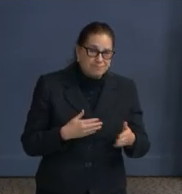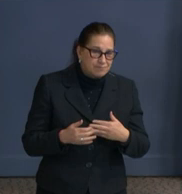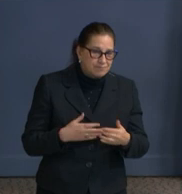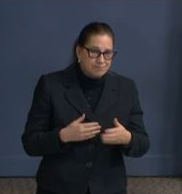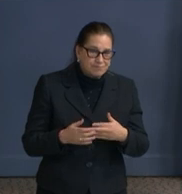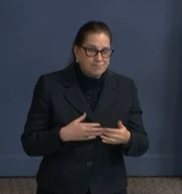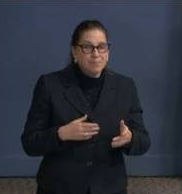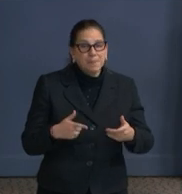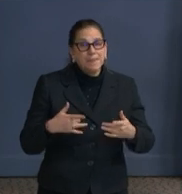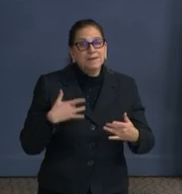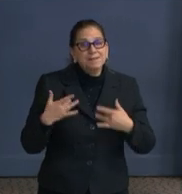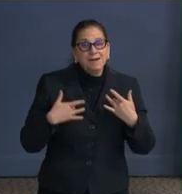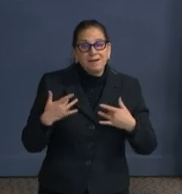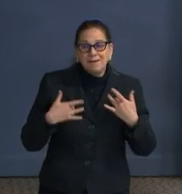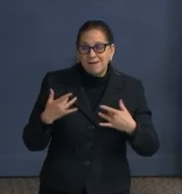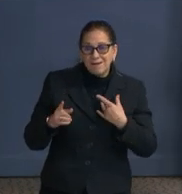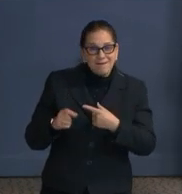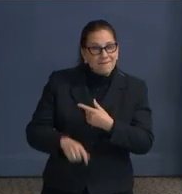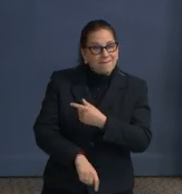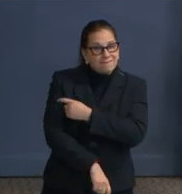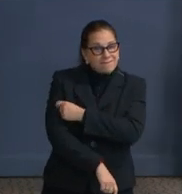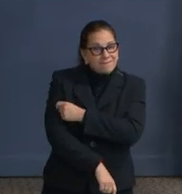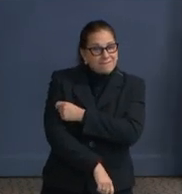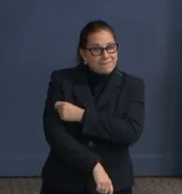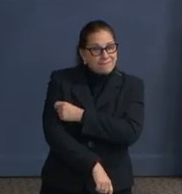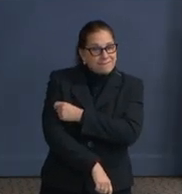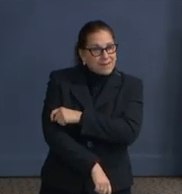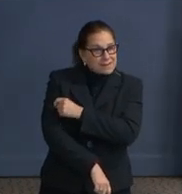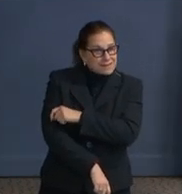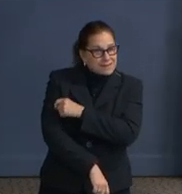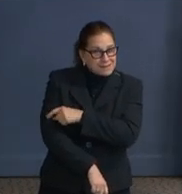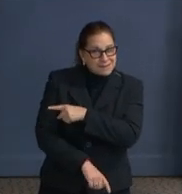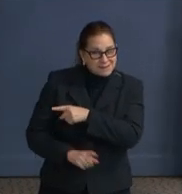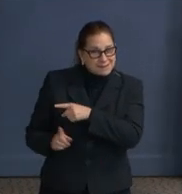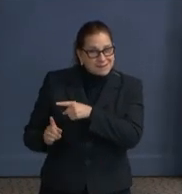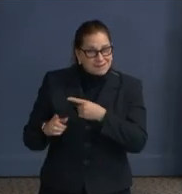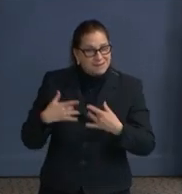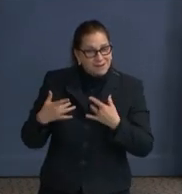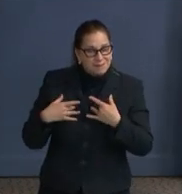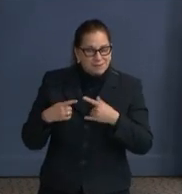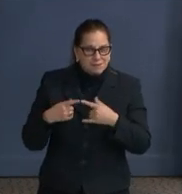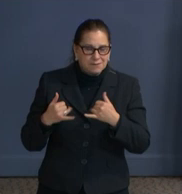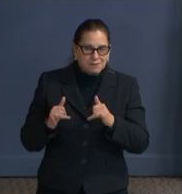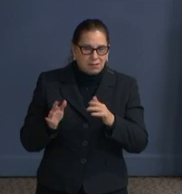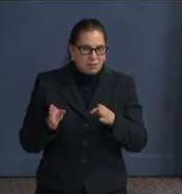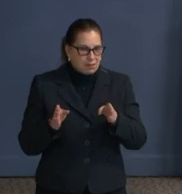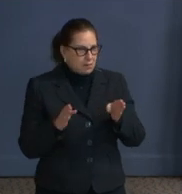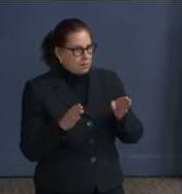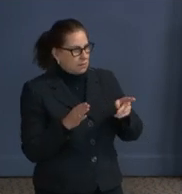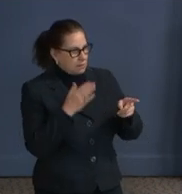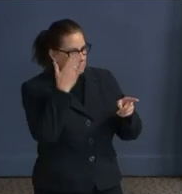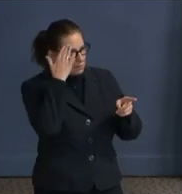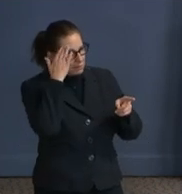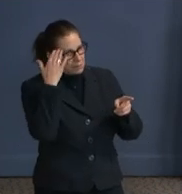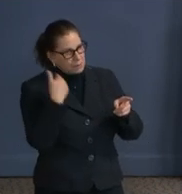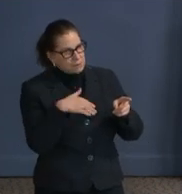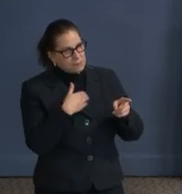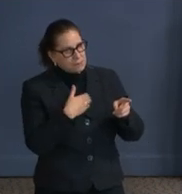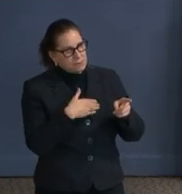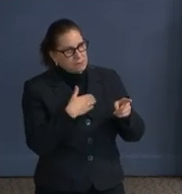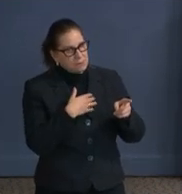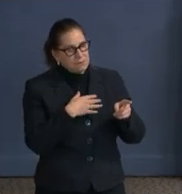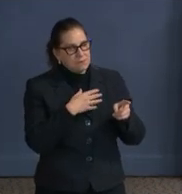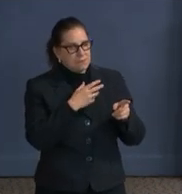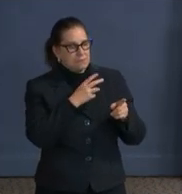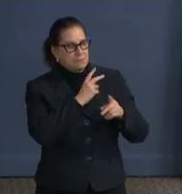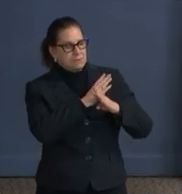to be focused on the vaccine, but we know that we have to continue to do all that we can